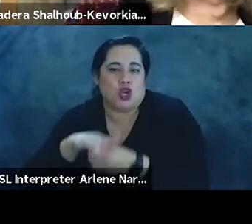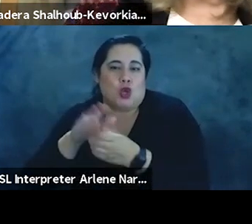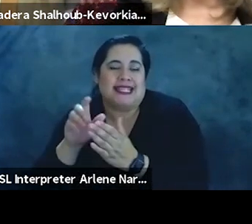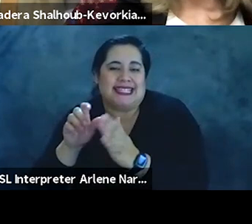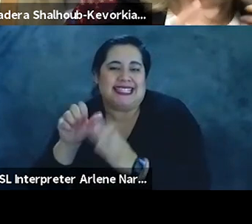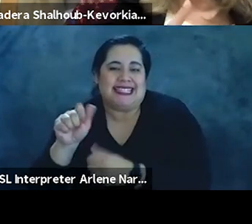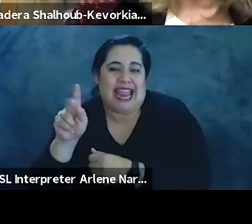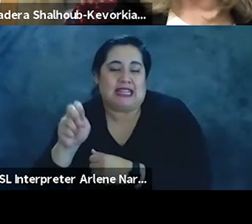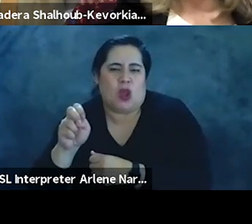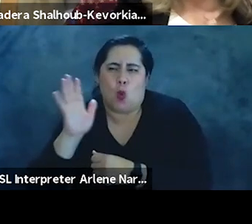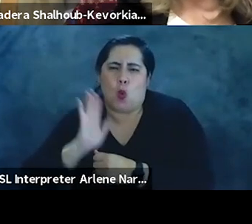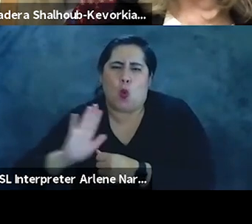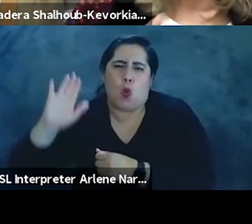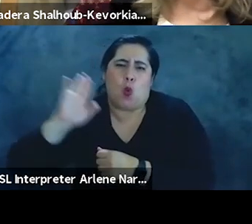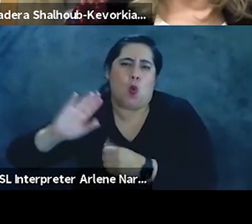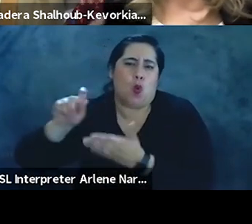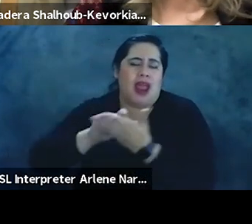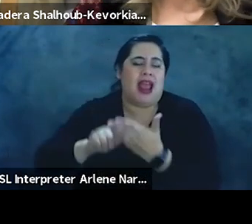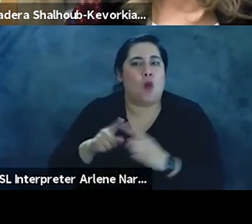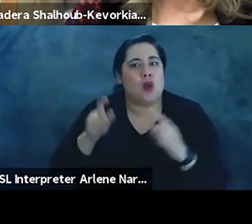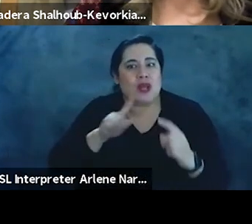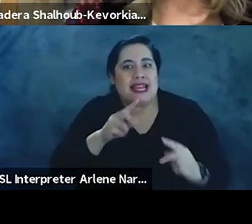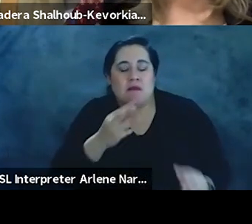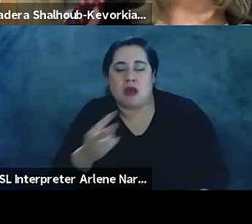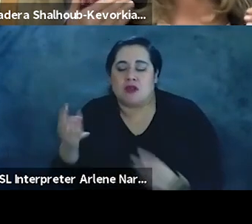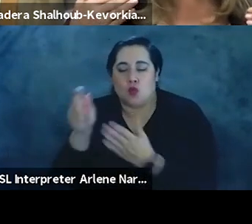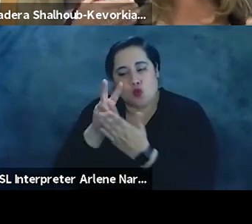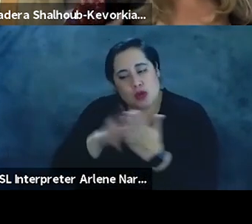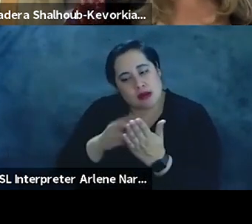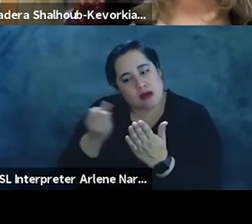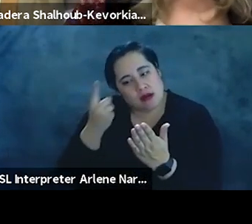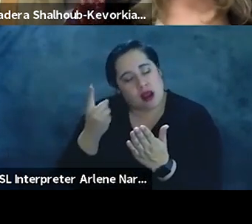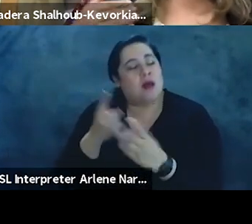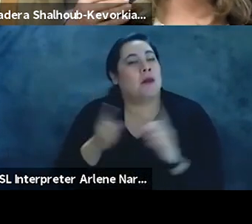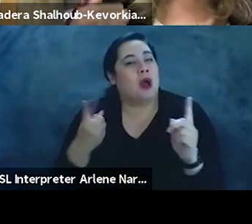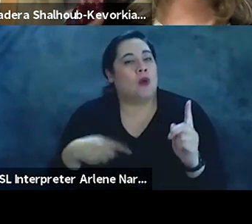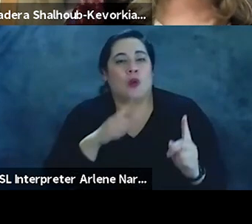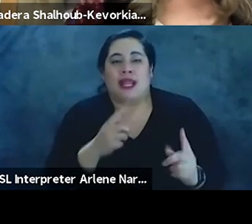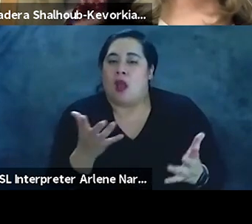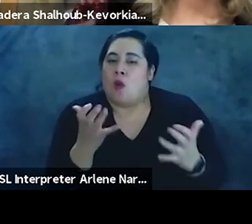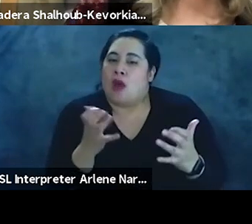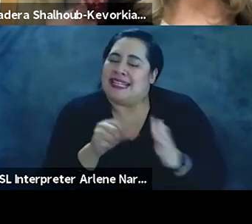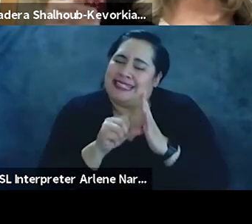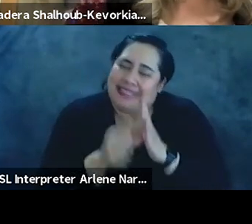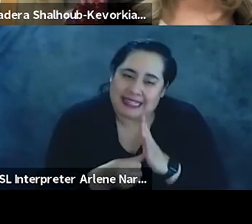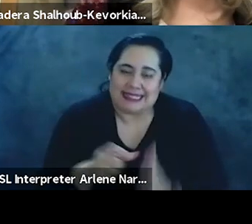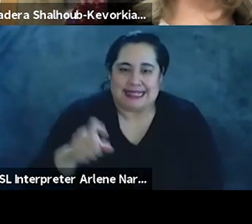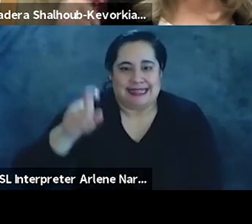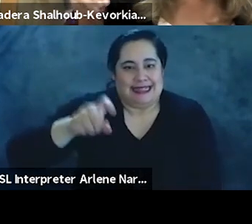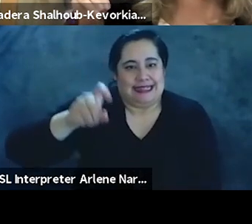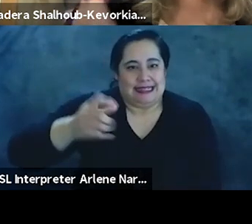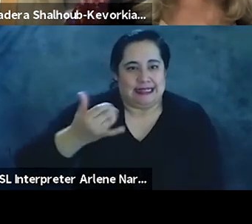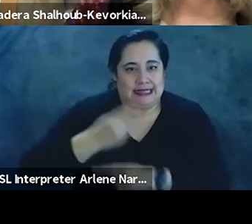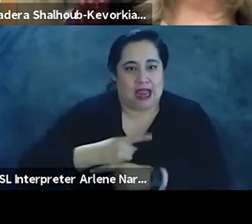and and we really need to go back and read and understand and but we really i want to insist on the need today